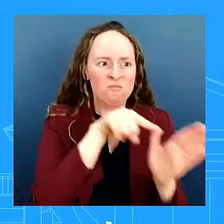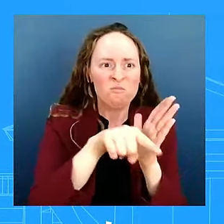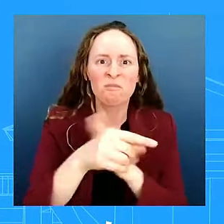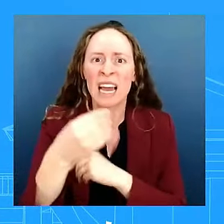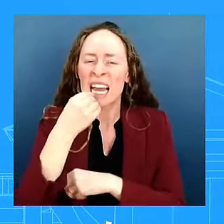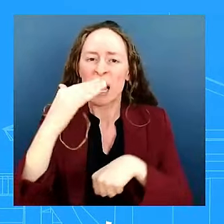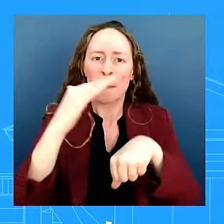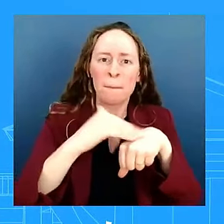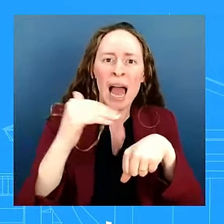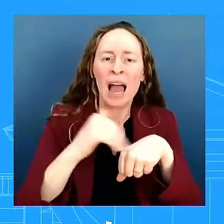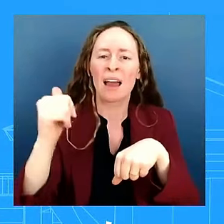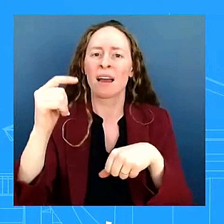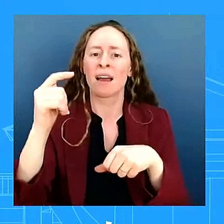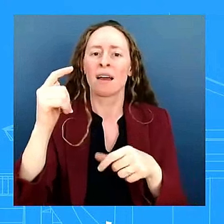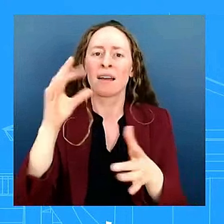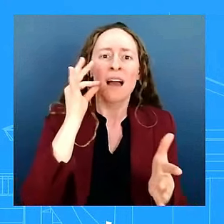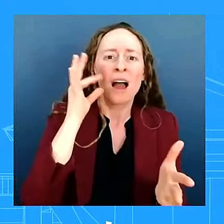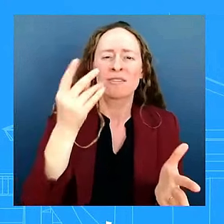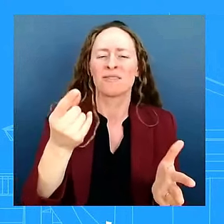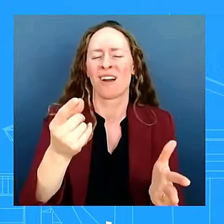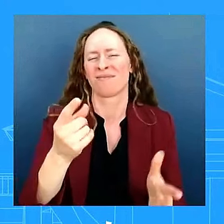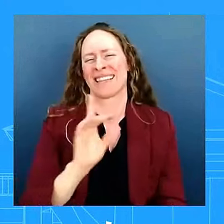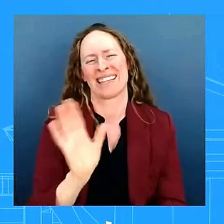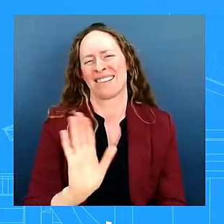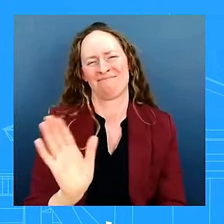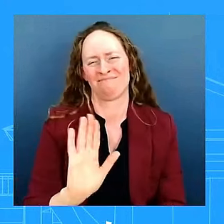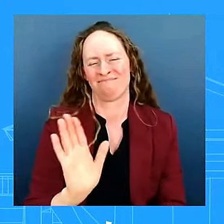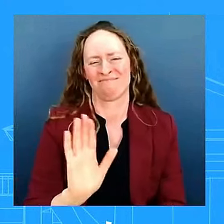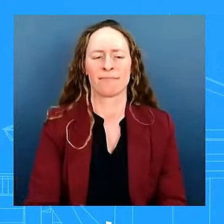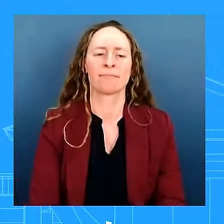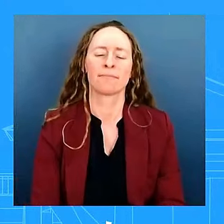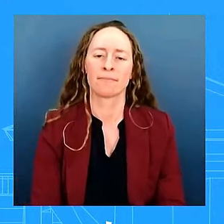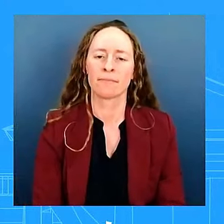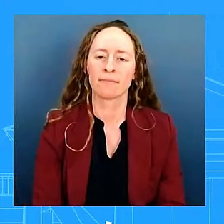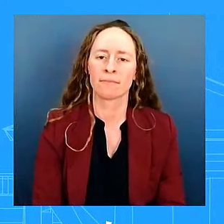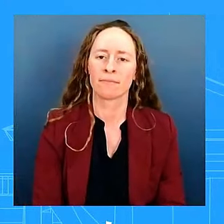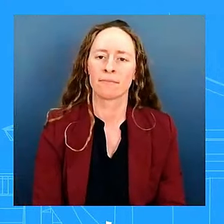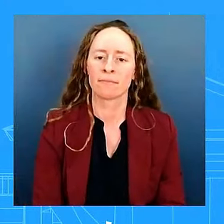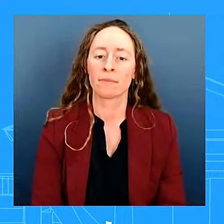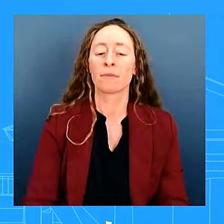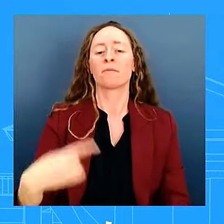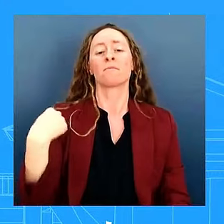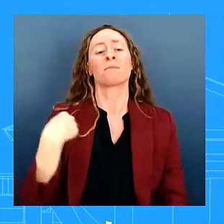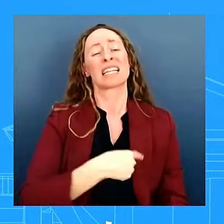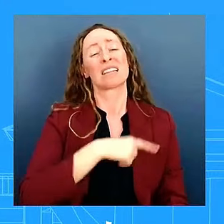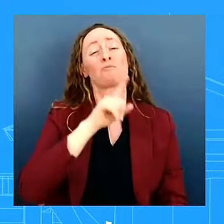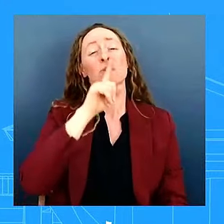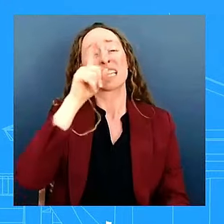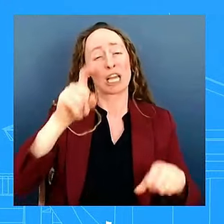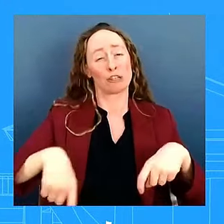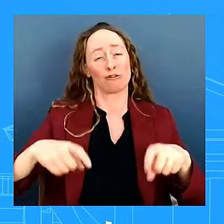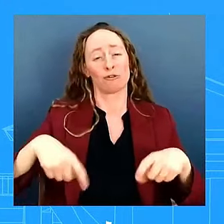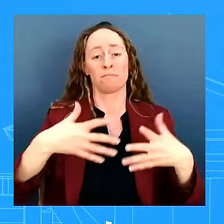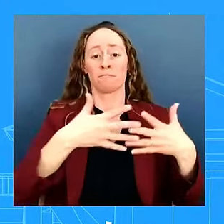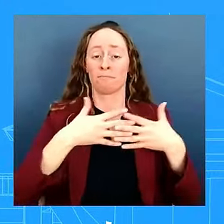appreciate uh we should continue to come together as a country we should not be tearing our communities apart i do not i'm